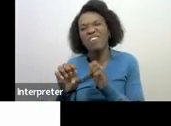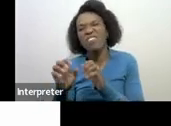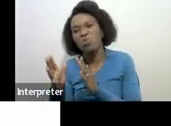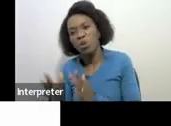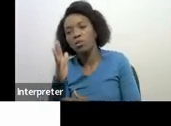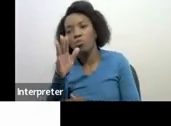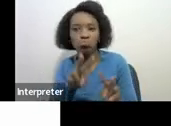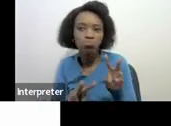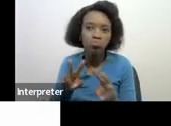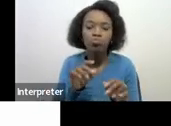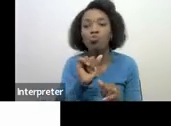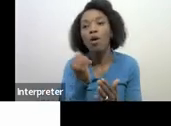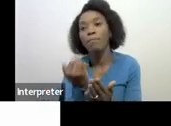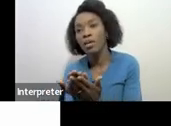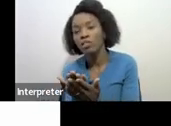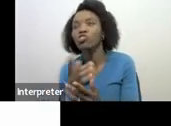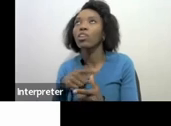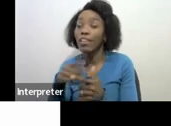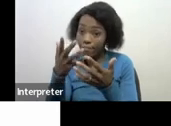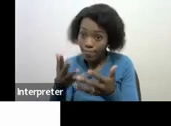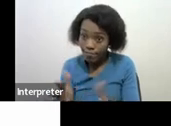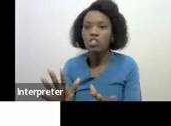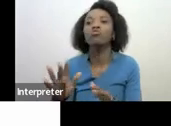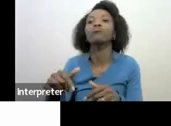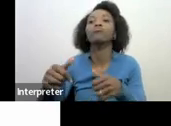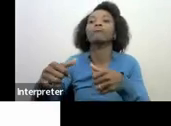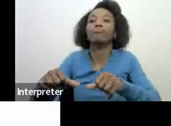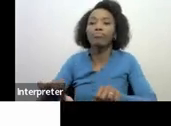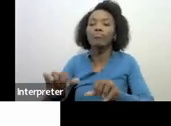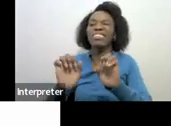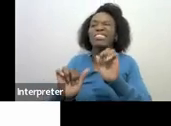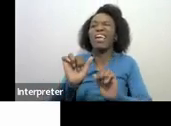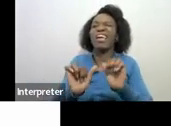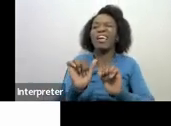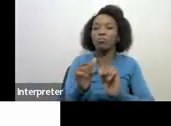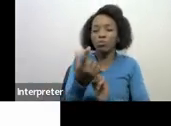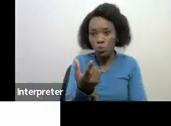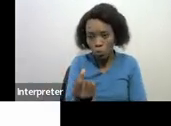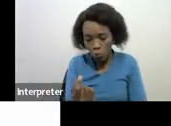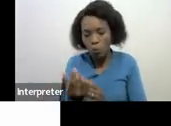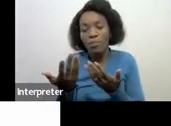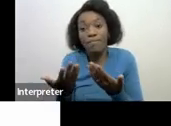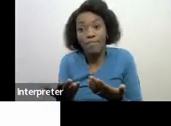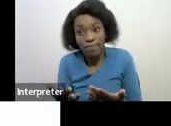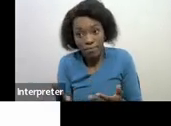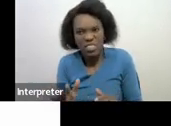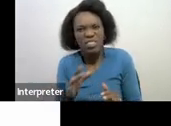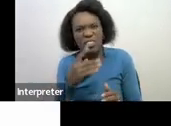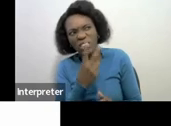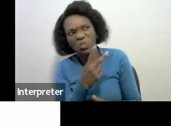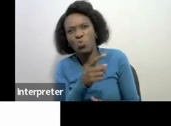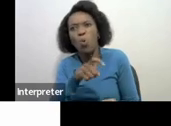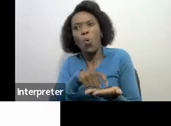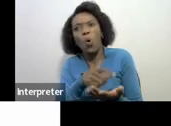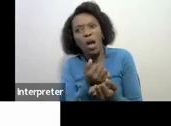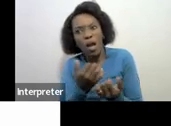happy they will accept your application once that is done then the necessary assessments will be raised and liability determined and